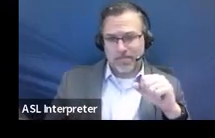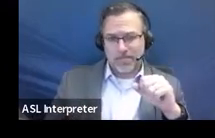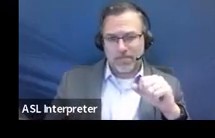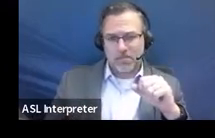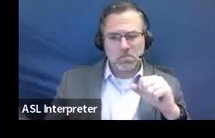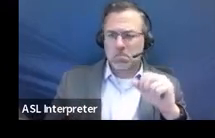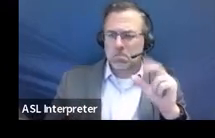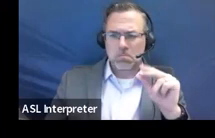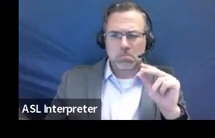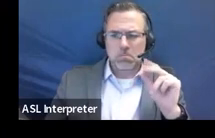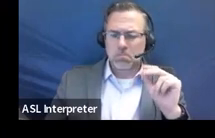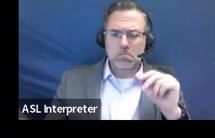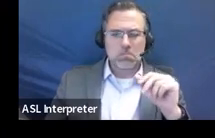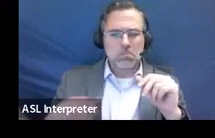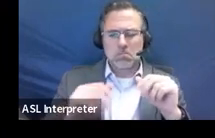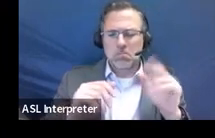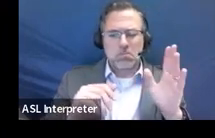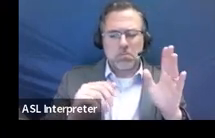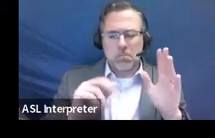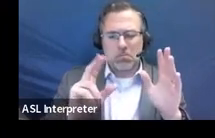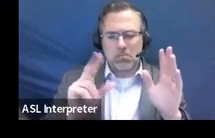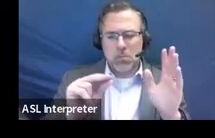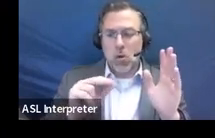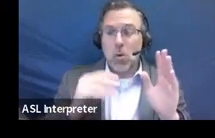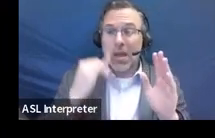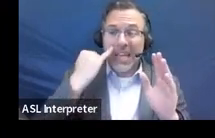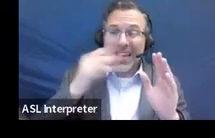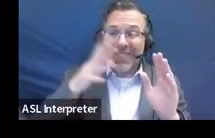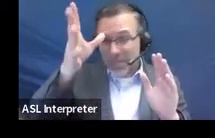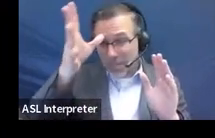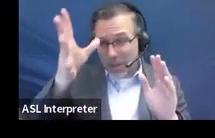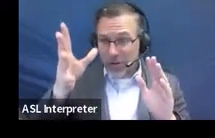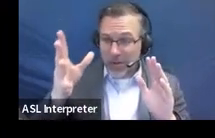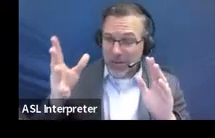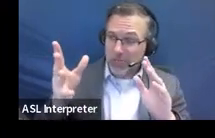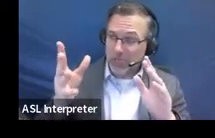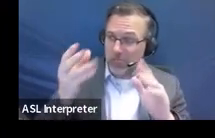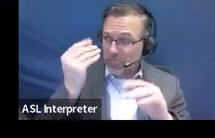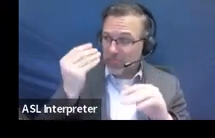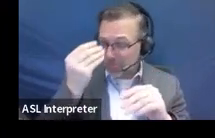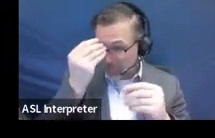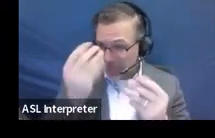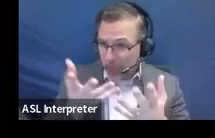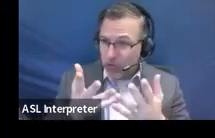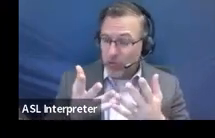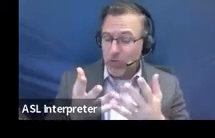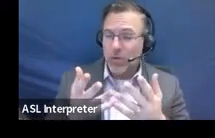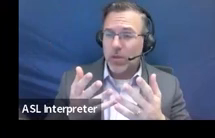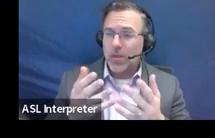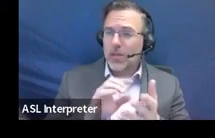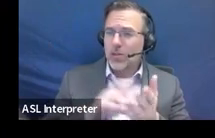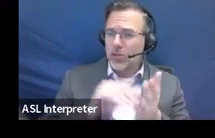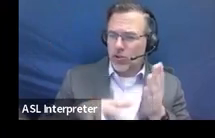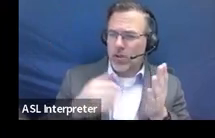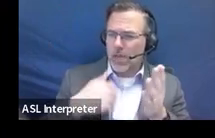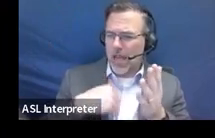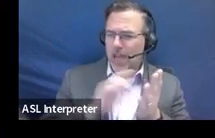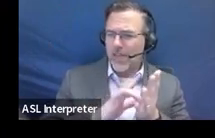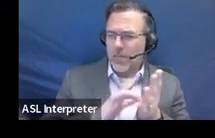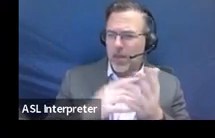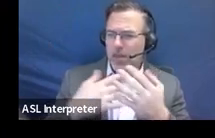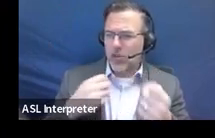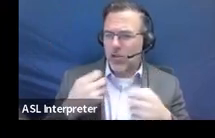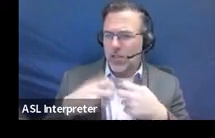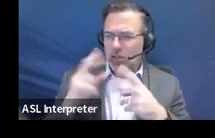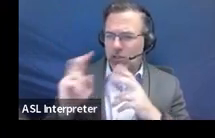don't think so. I think you could put, um, if the parent is reporting that you have the student has those things, then you can put that in